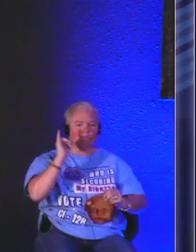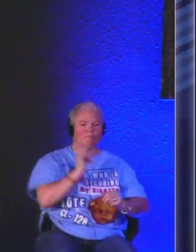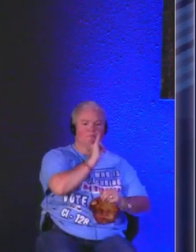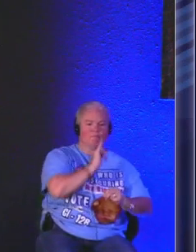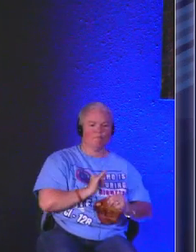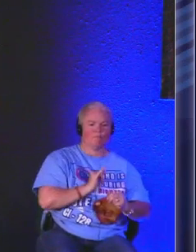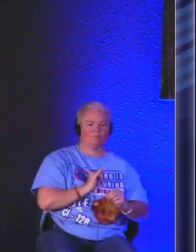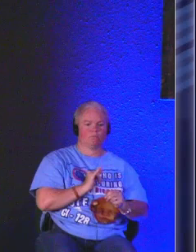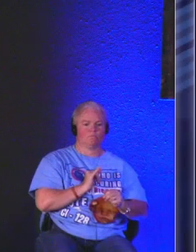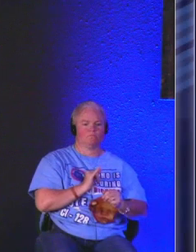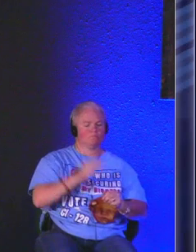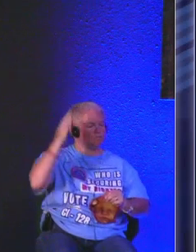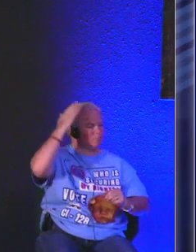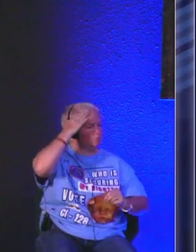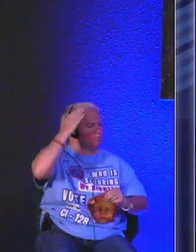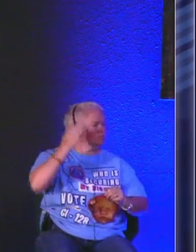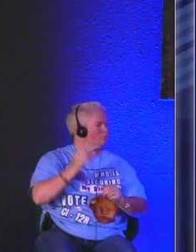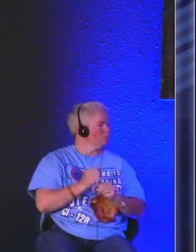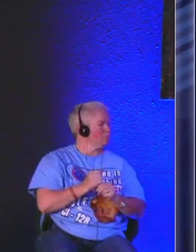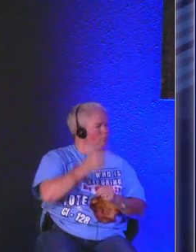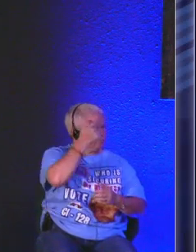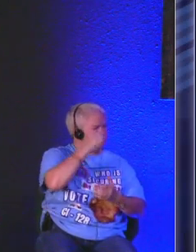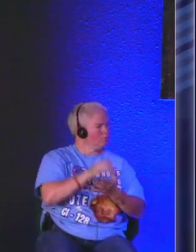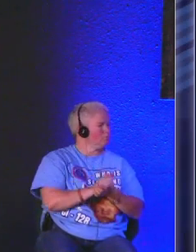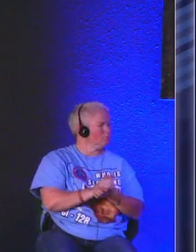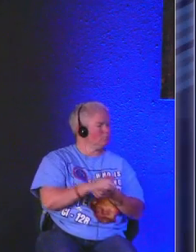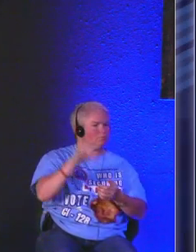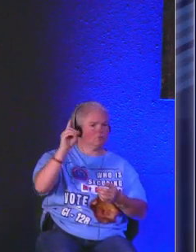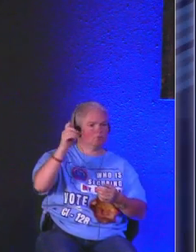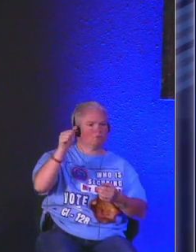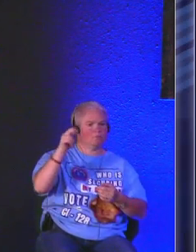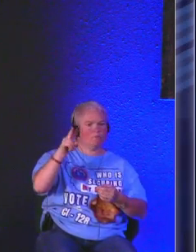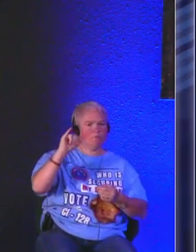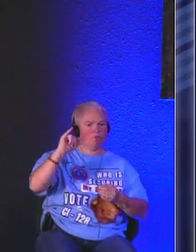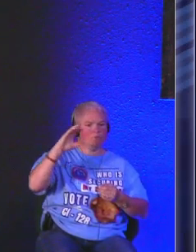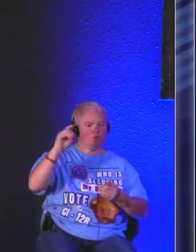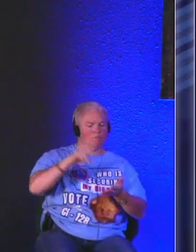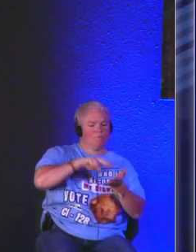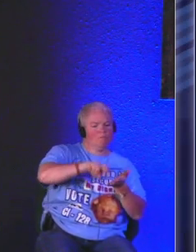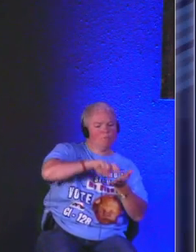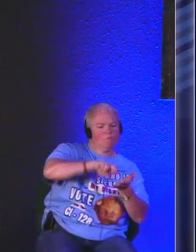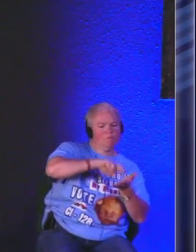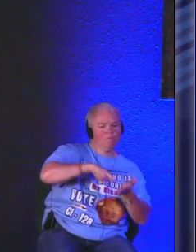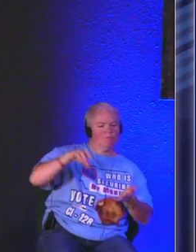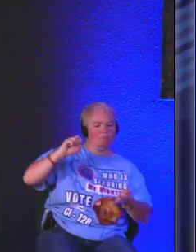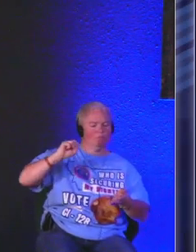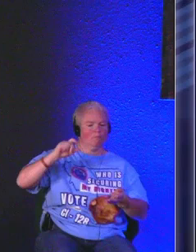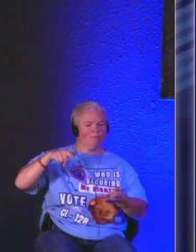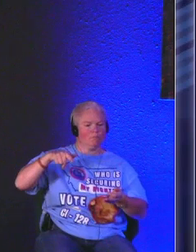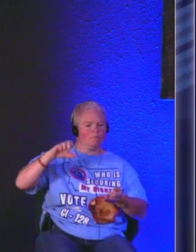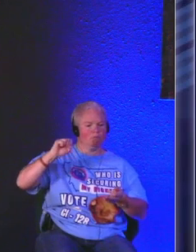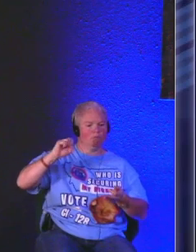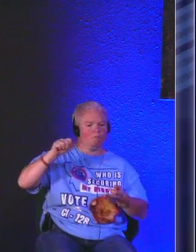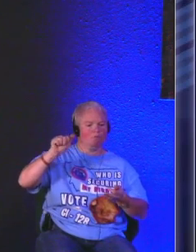Israel had ever known so it's believed that David when he wrote this Psalm was